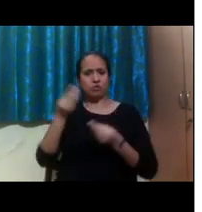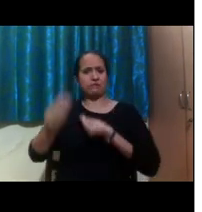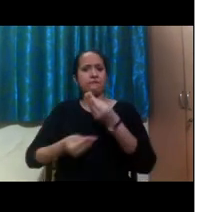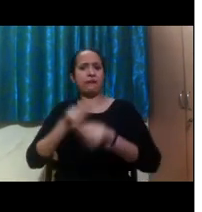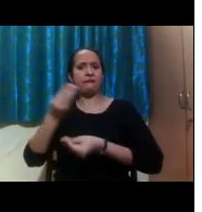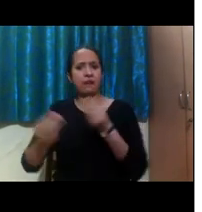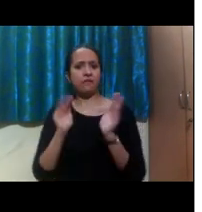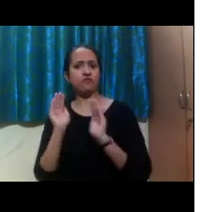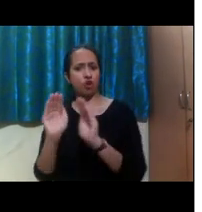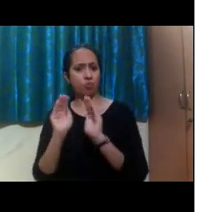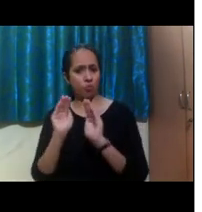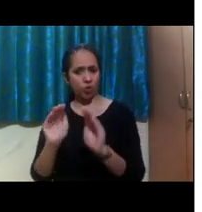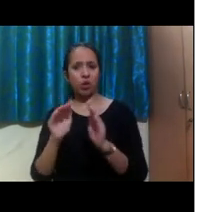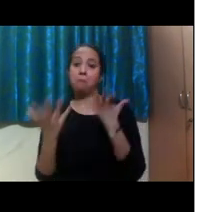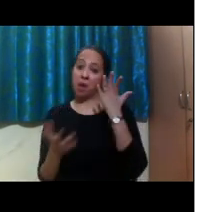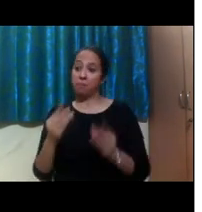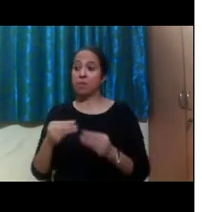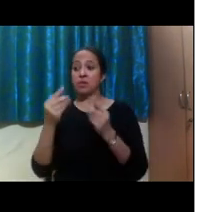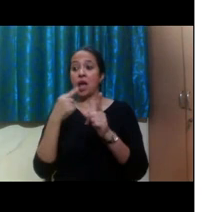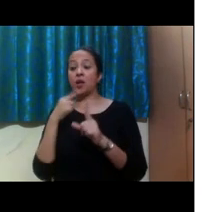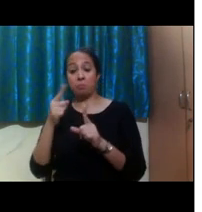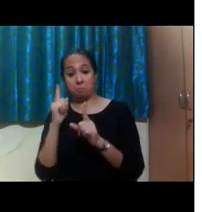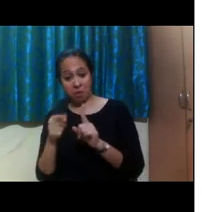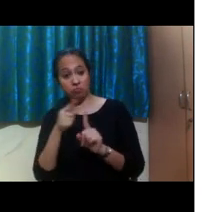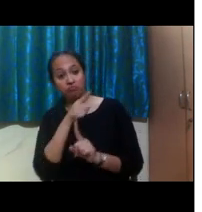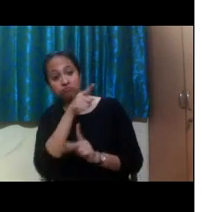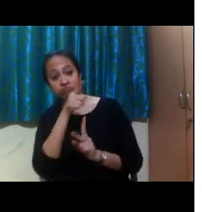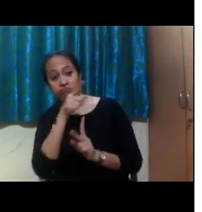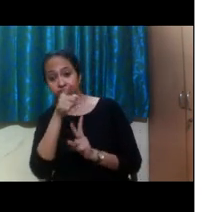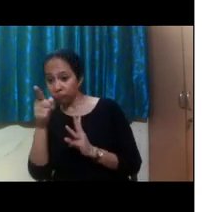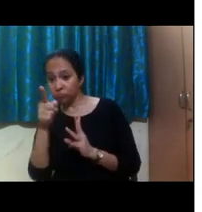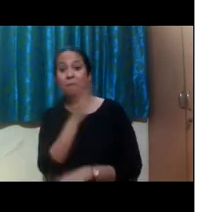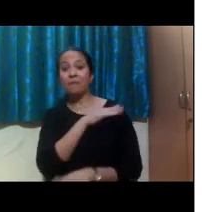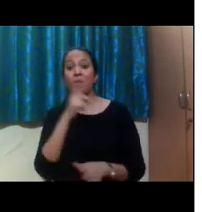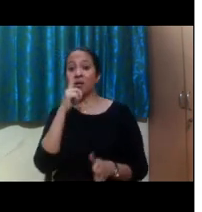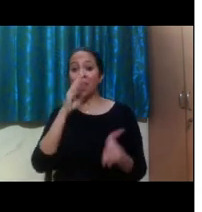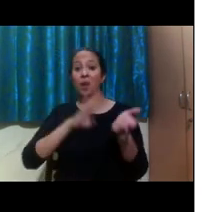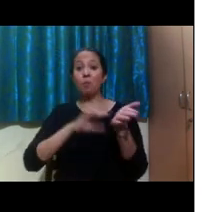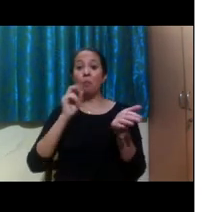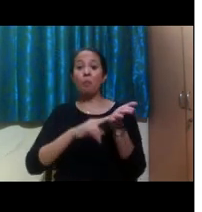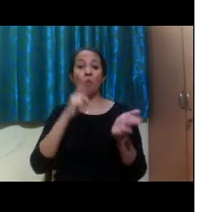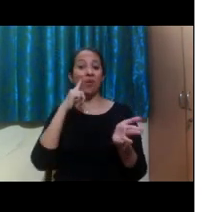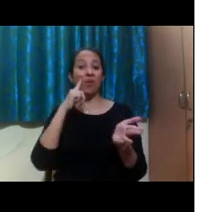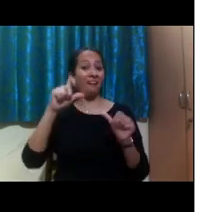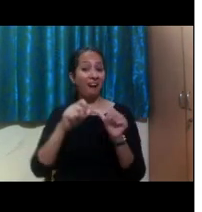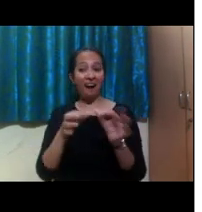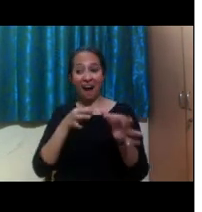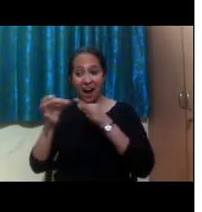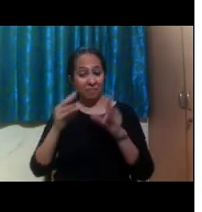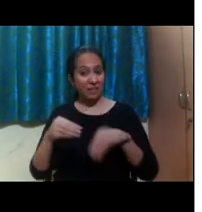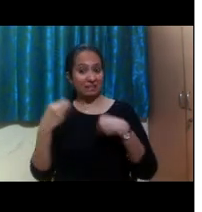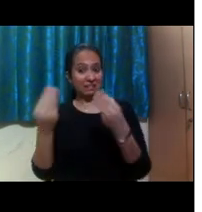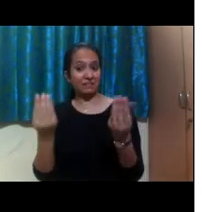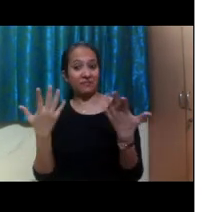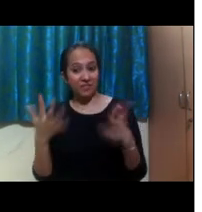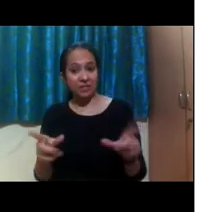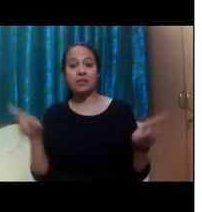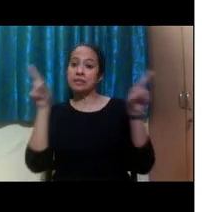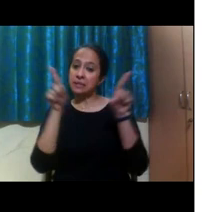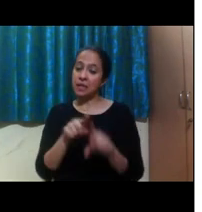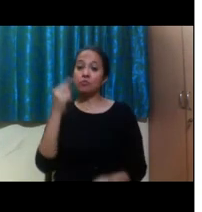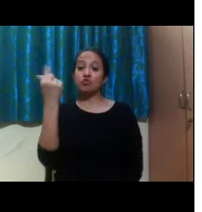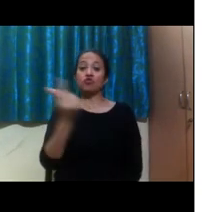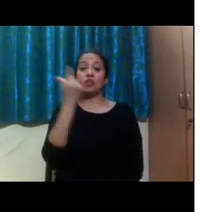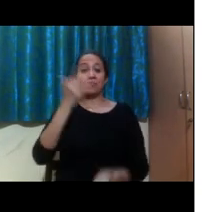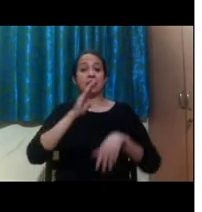referrals for you. And so Monica did a good job of talking about different resources that are on a college campus. That's one thing about the university experience